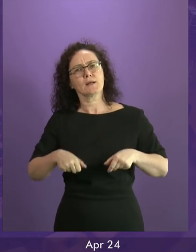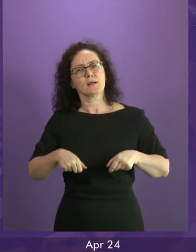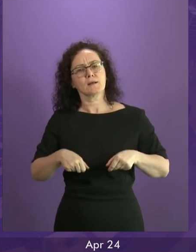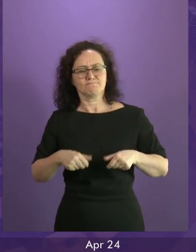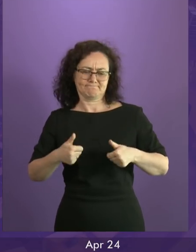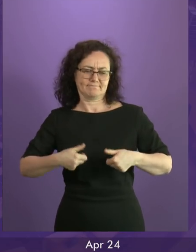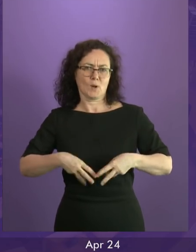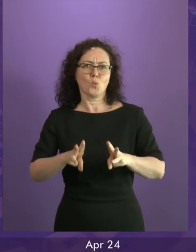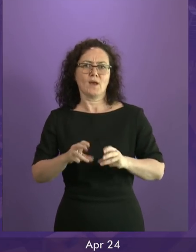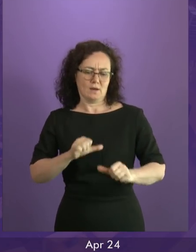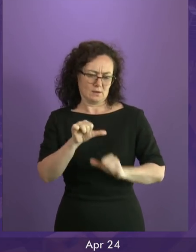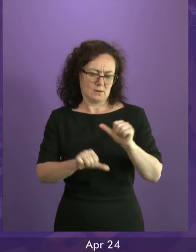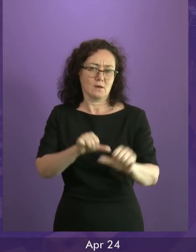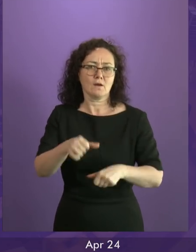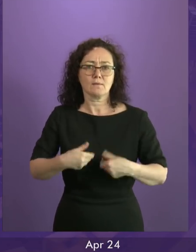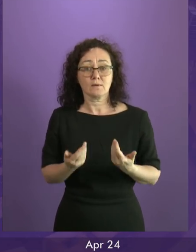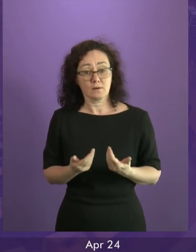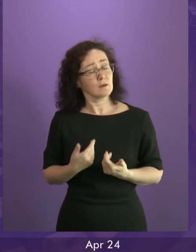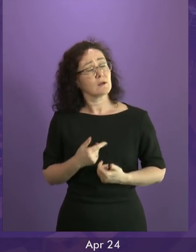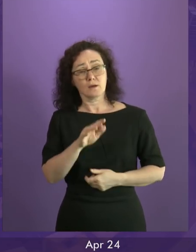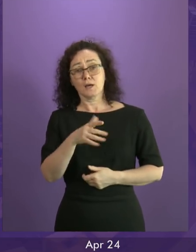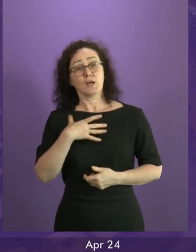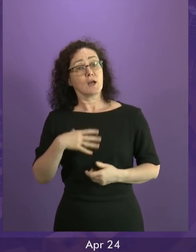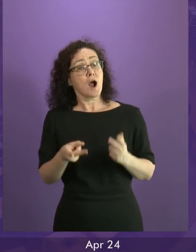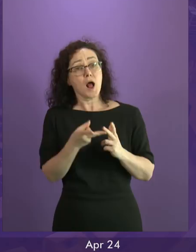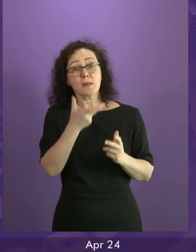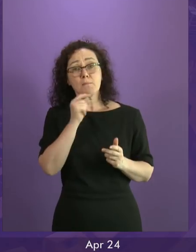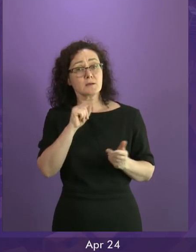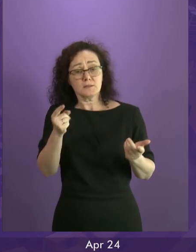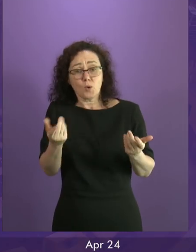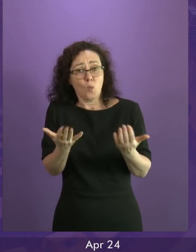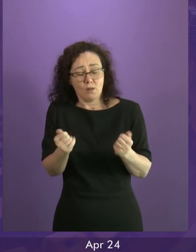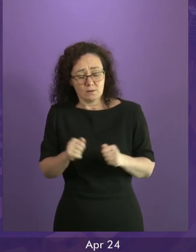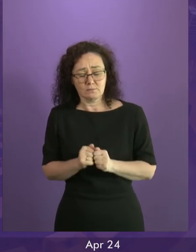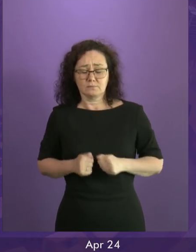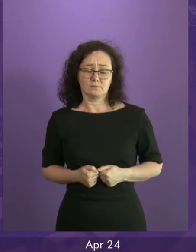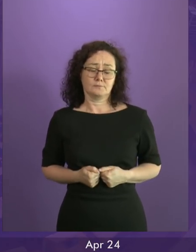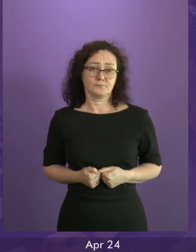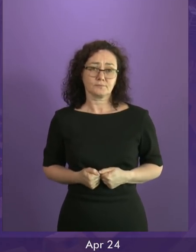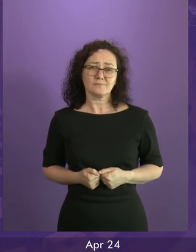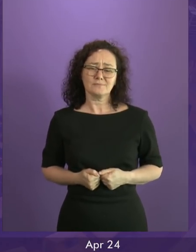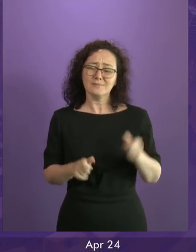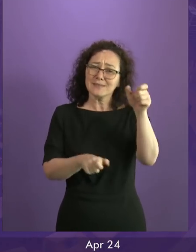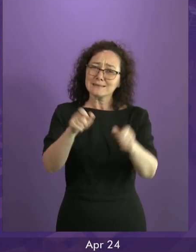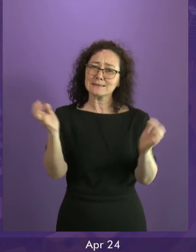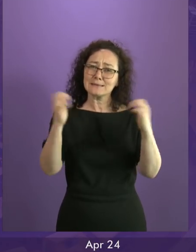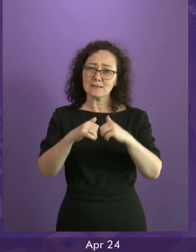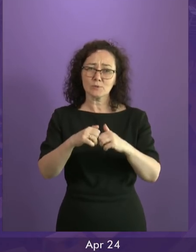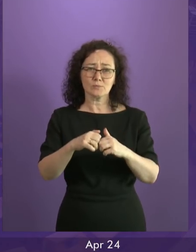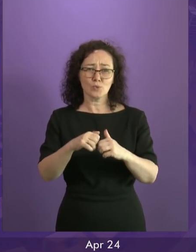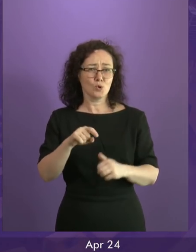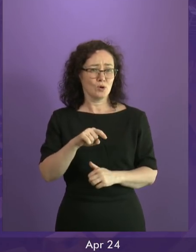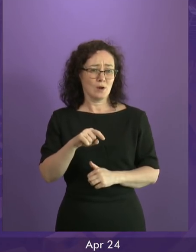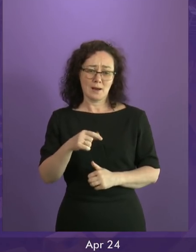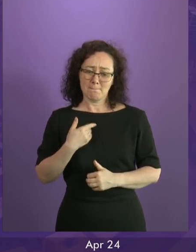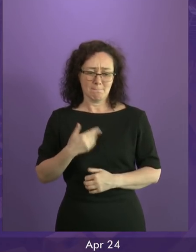said many times before the offer is there to other parties. The citizens' assembly, I think, is something that all parties should be enthusiastic